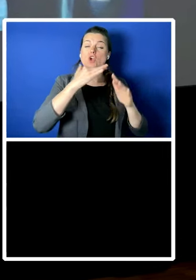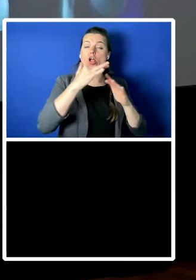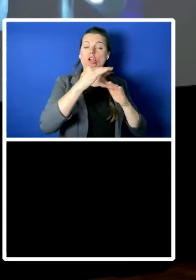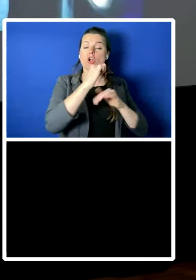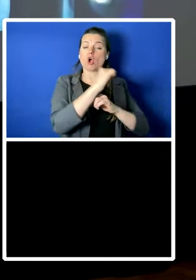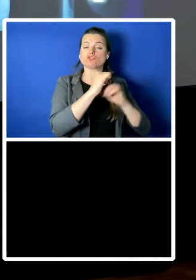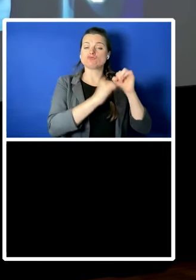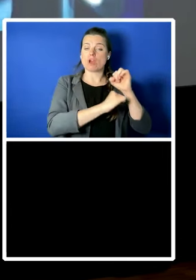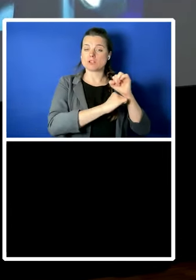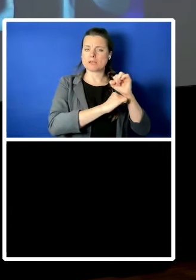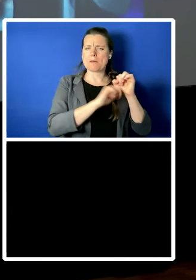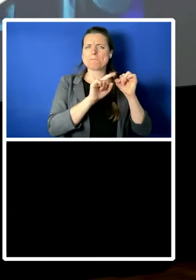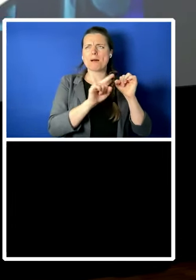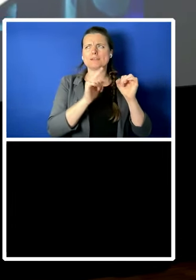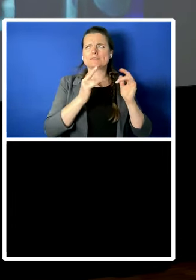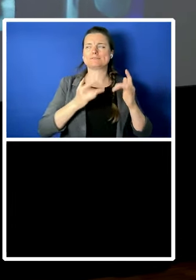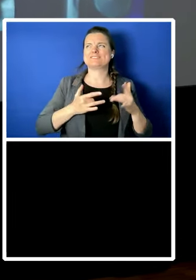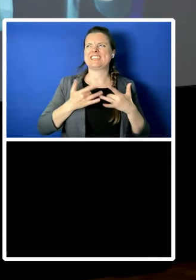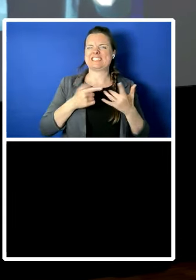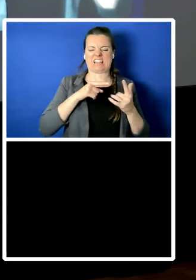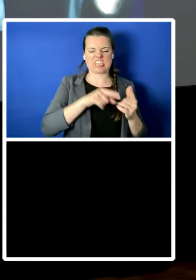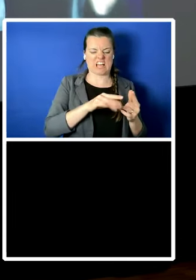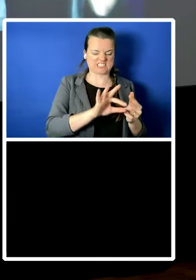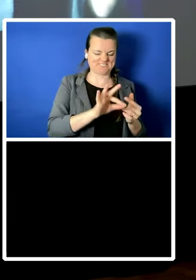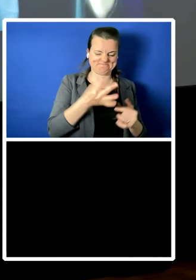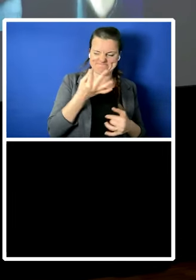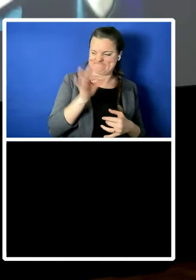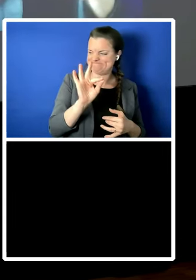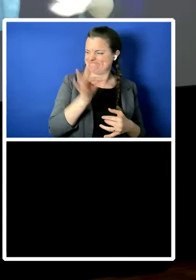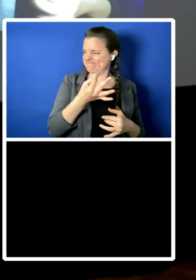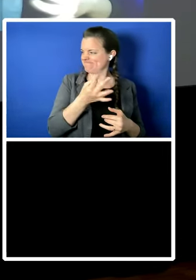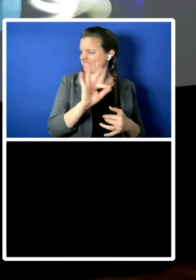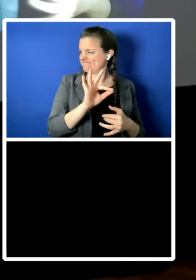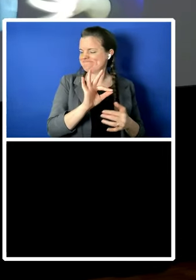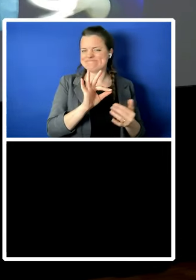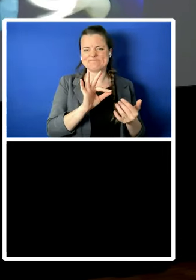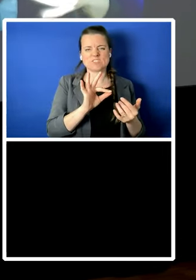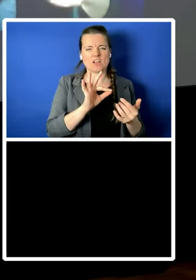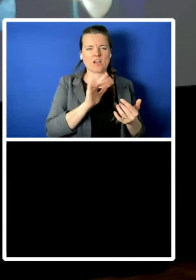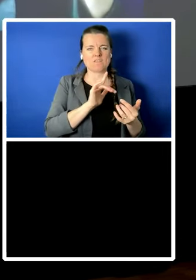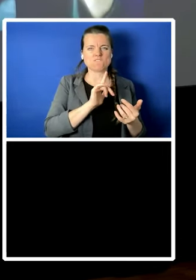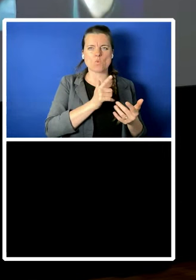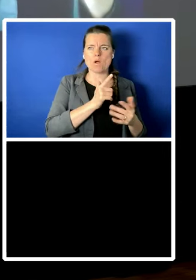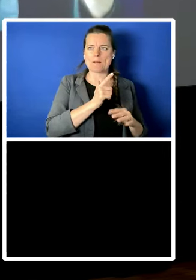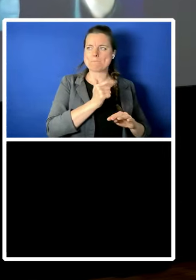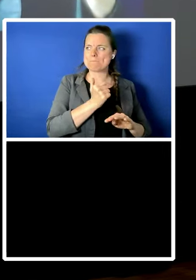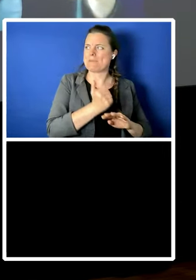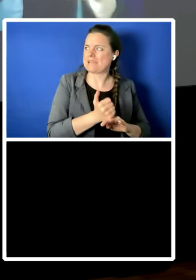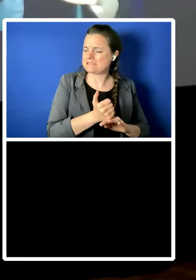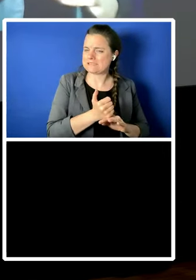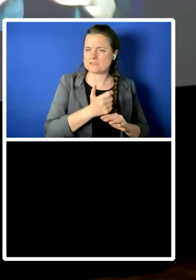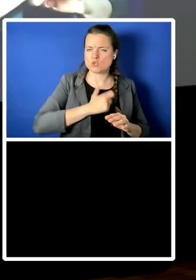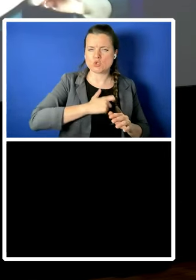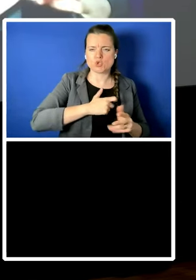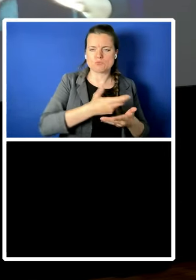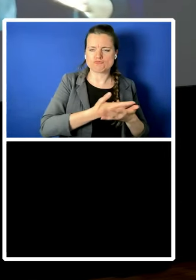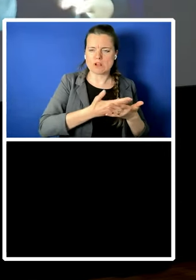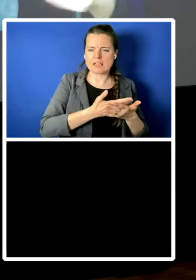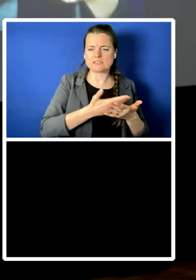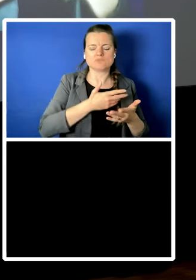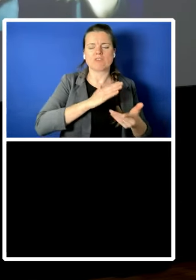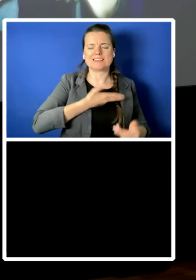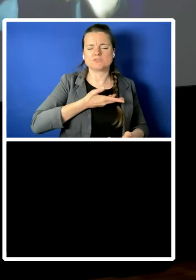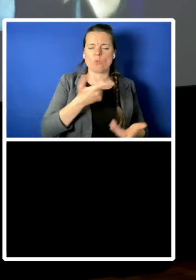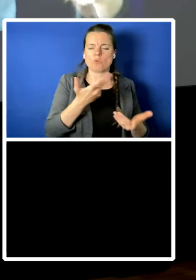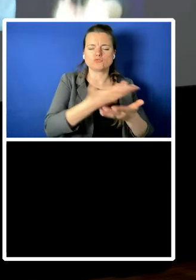that kind of seems like a bit of a flimsy base for you know talking about and implementing human rights so i guess my question is like how do you